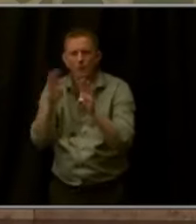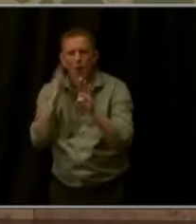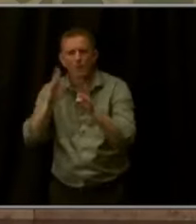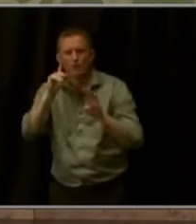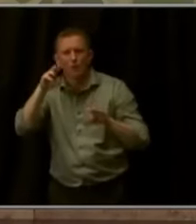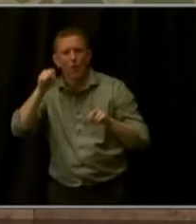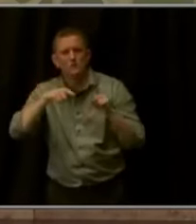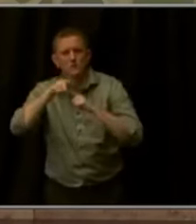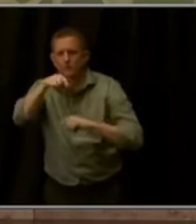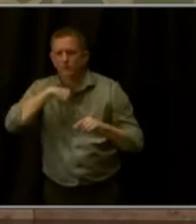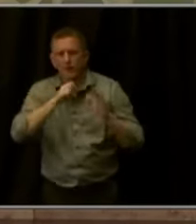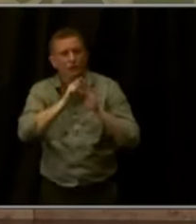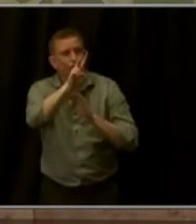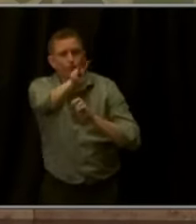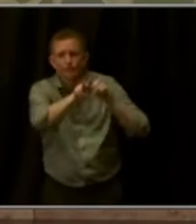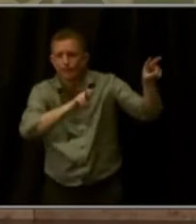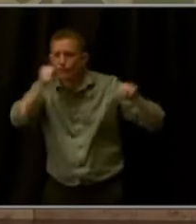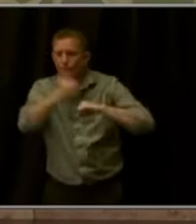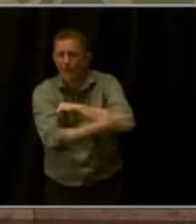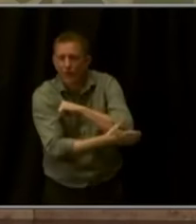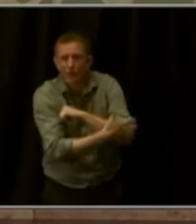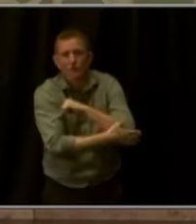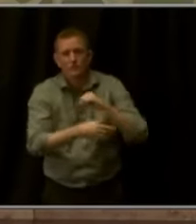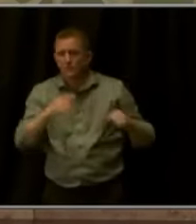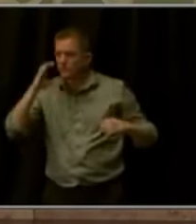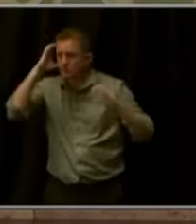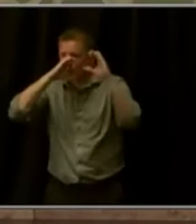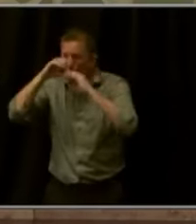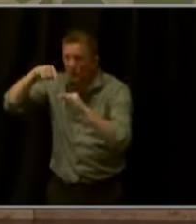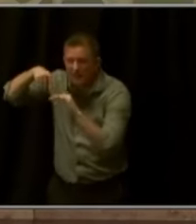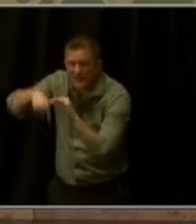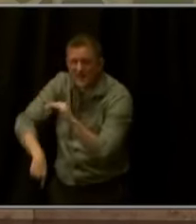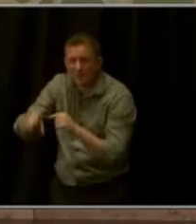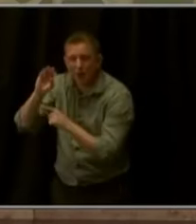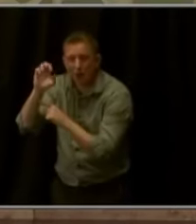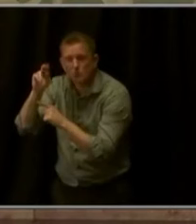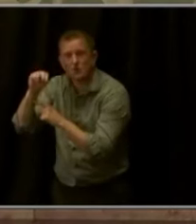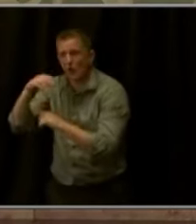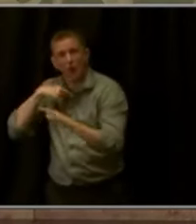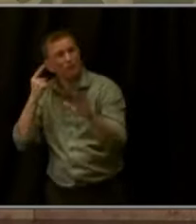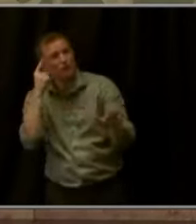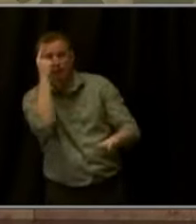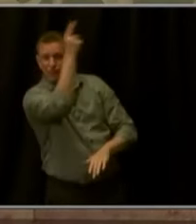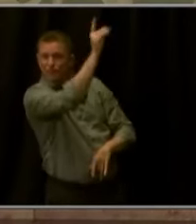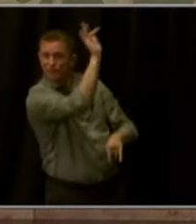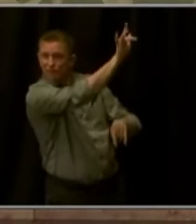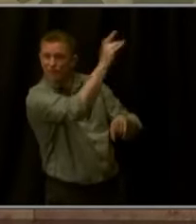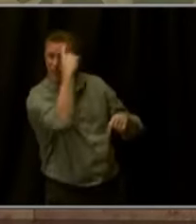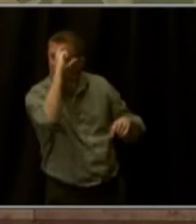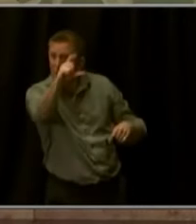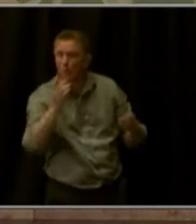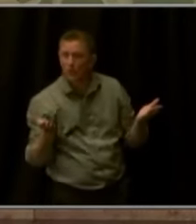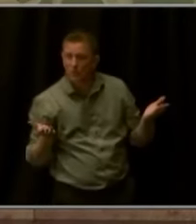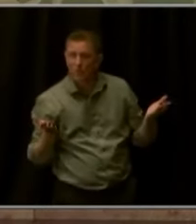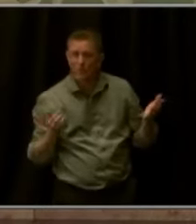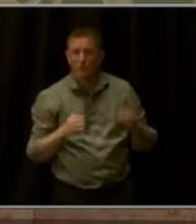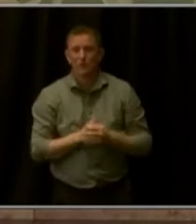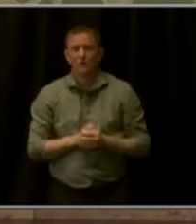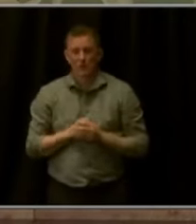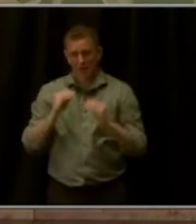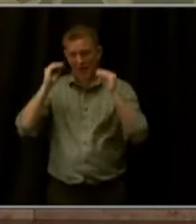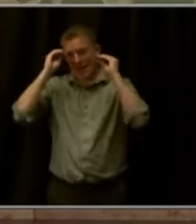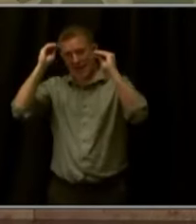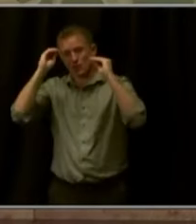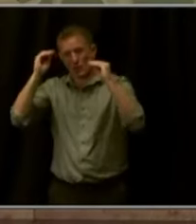the deepest oceans, and catapulting us to the moon. Education opens our eyes to new ideas. It